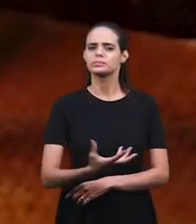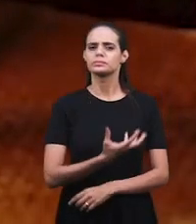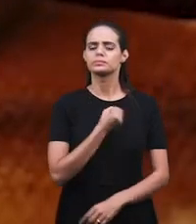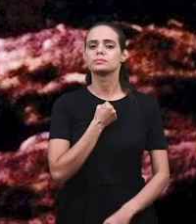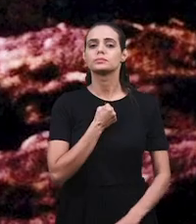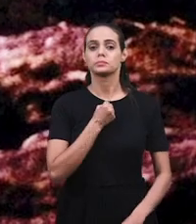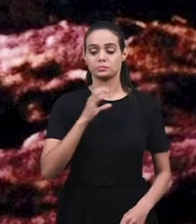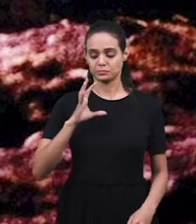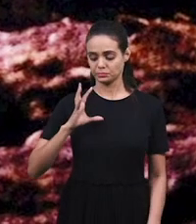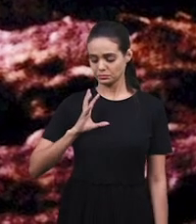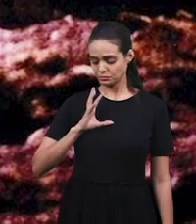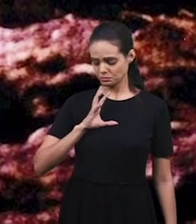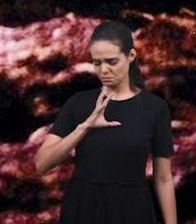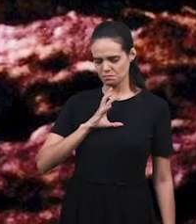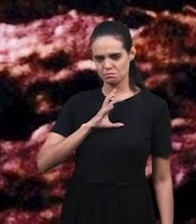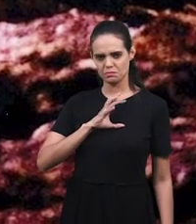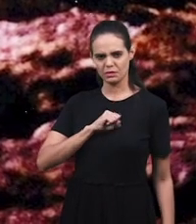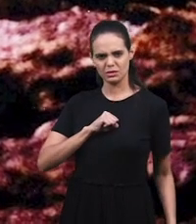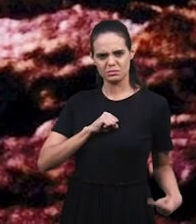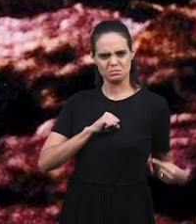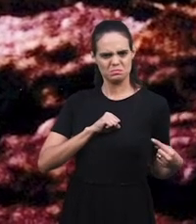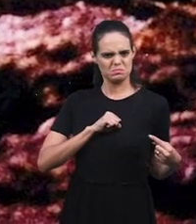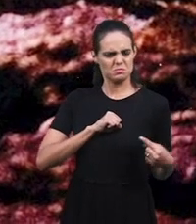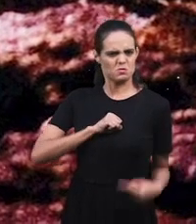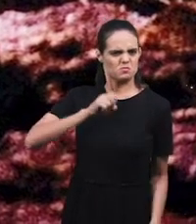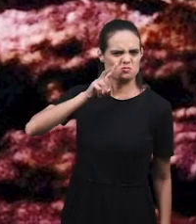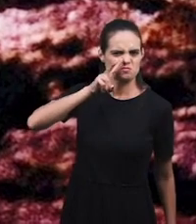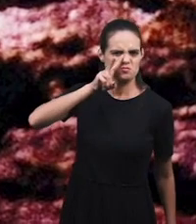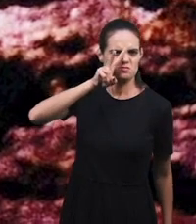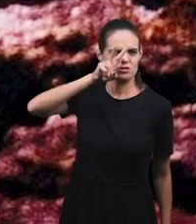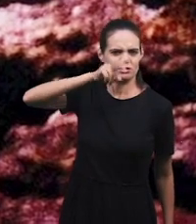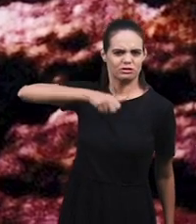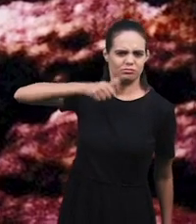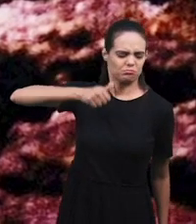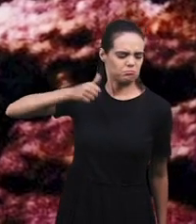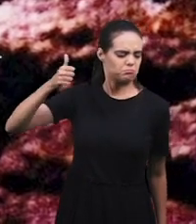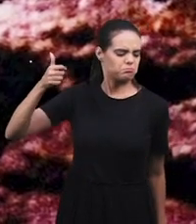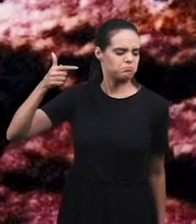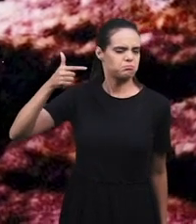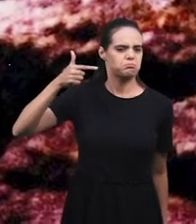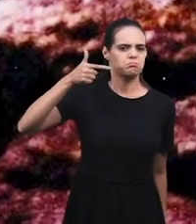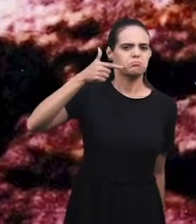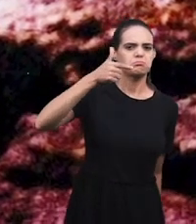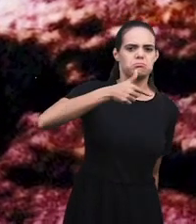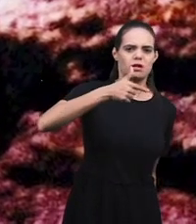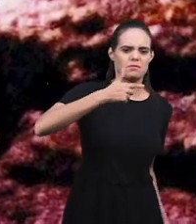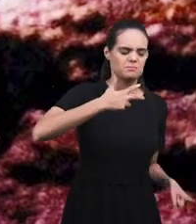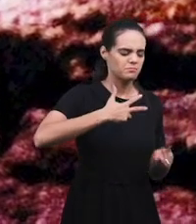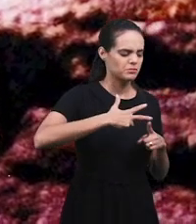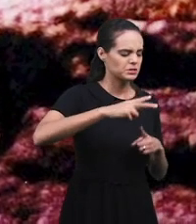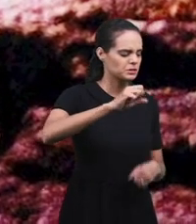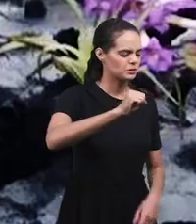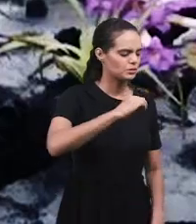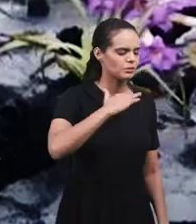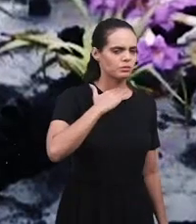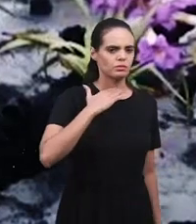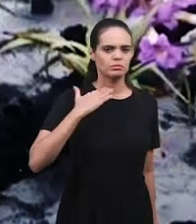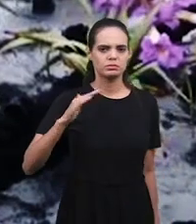Amor que é mais forte Que a própria morte